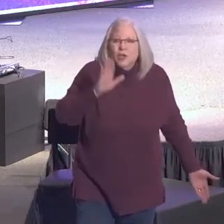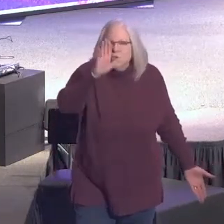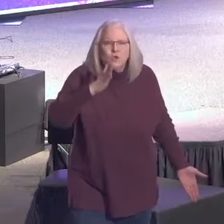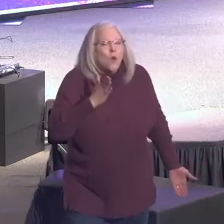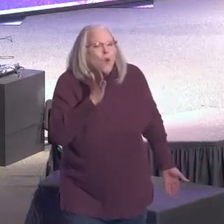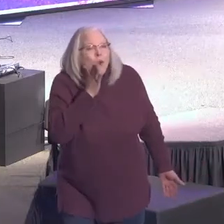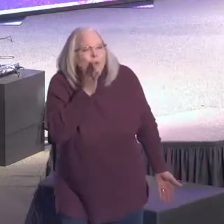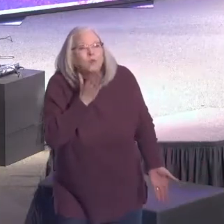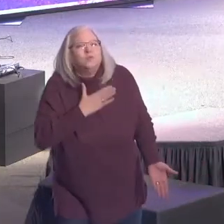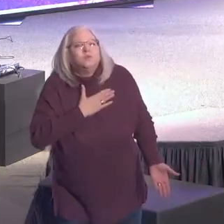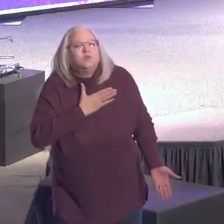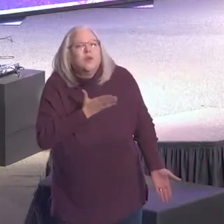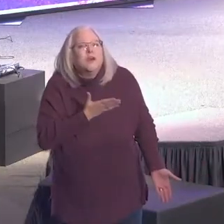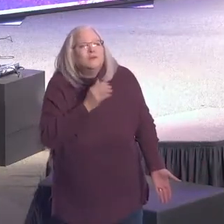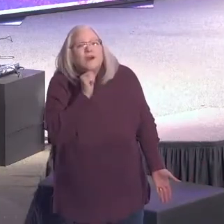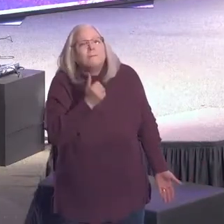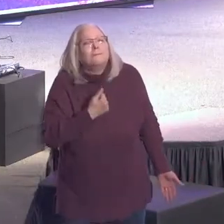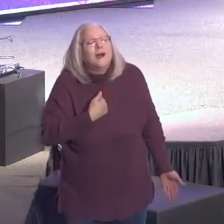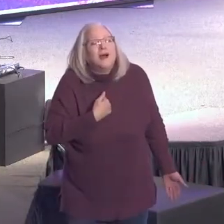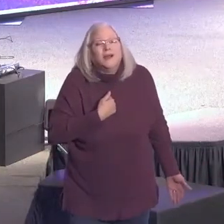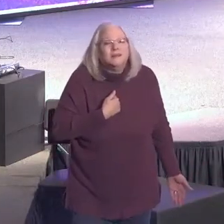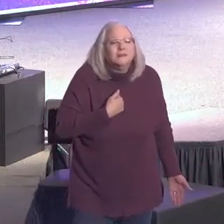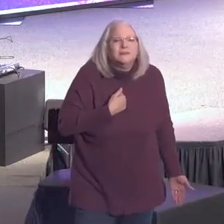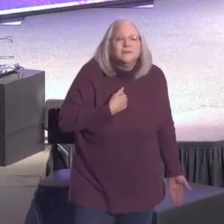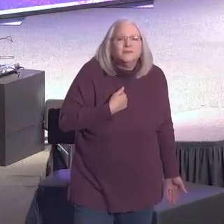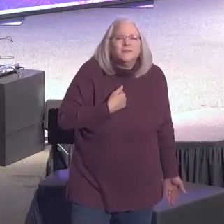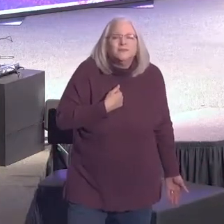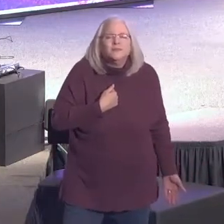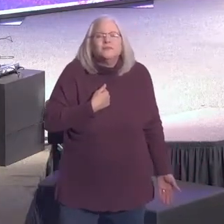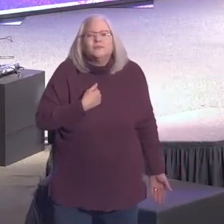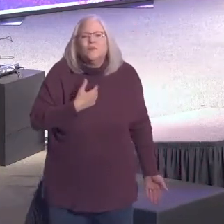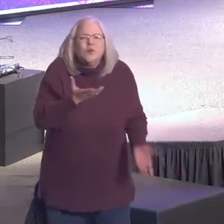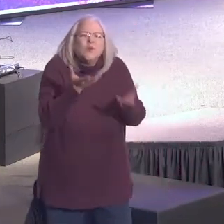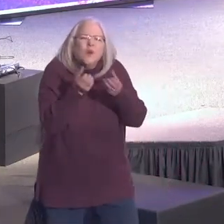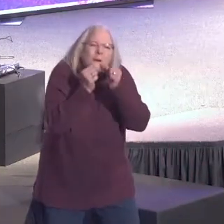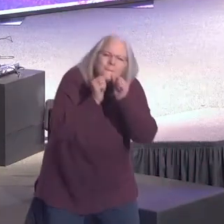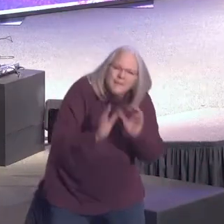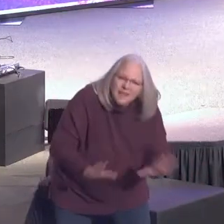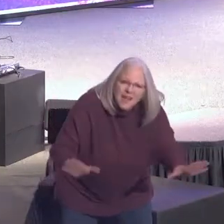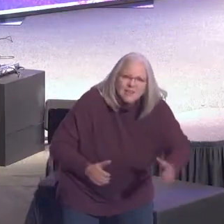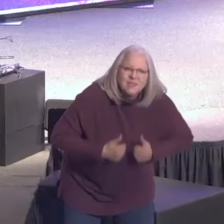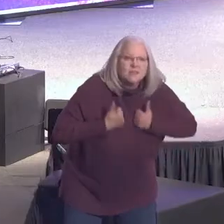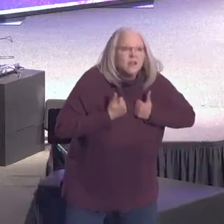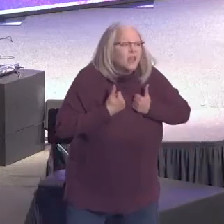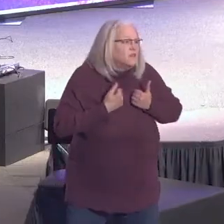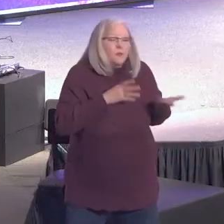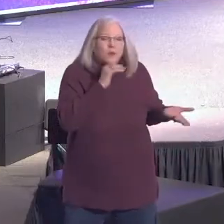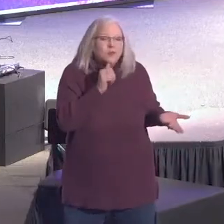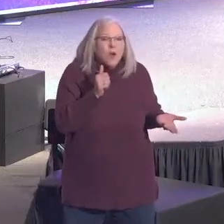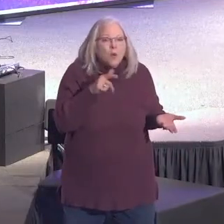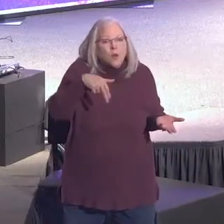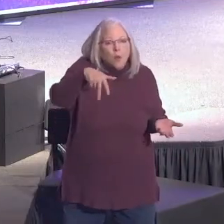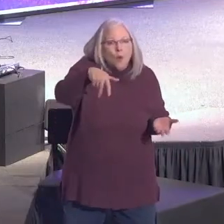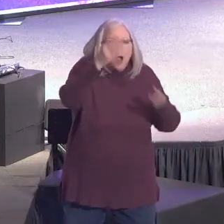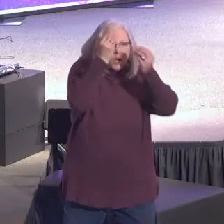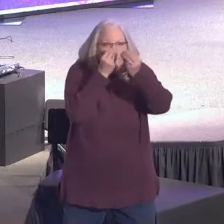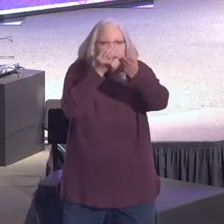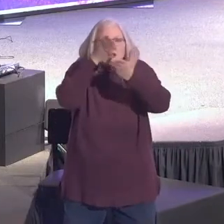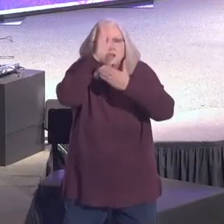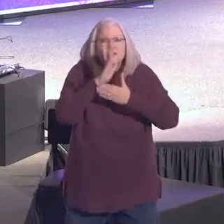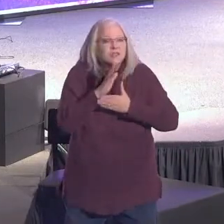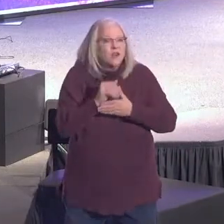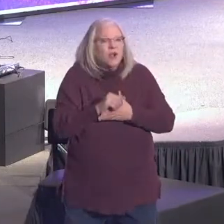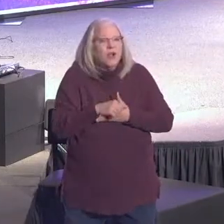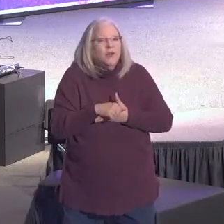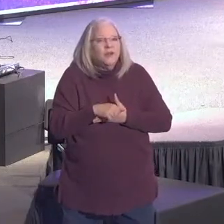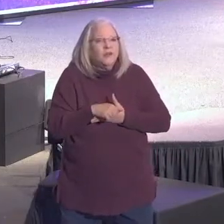not my will. See, we want blessings in life, but we don't want to walk in obedience to God. Now I want to tell you, we're all sinners.